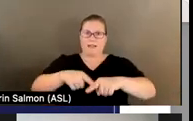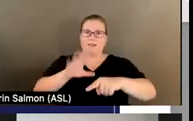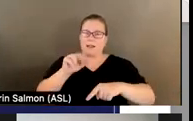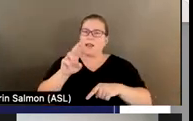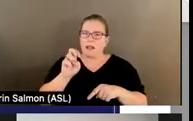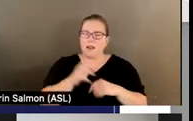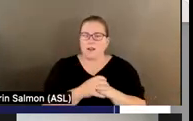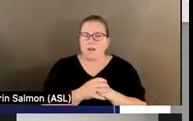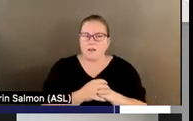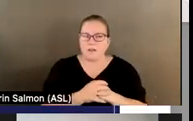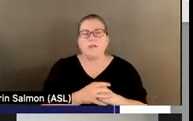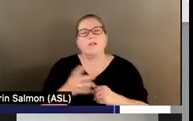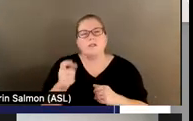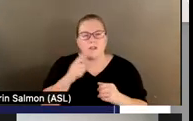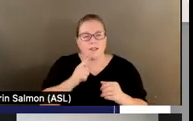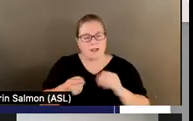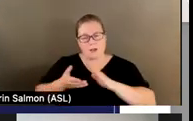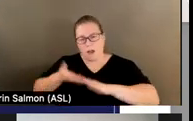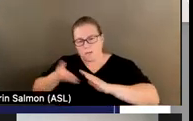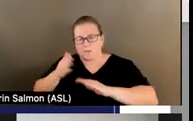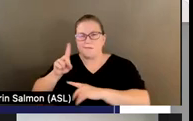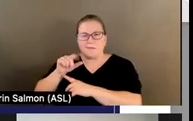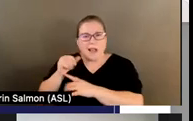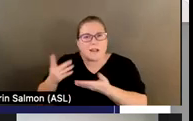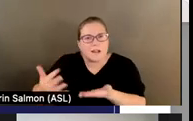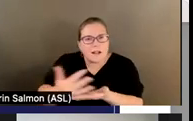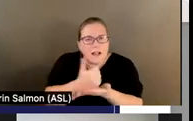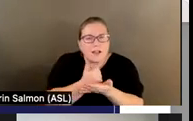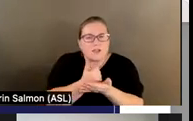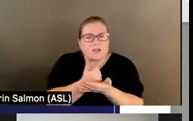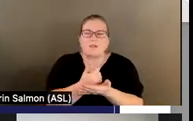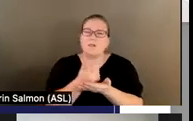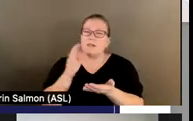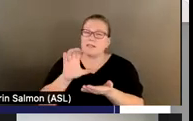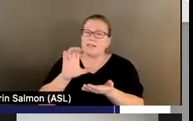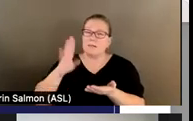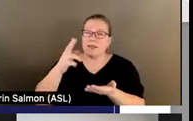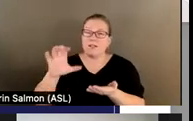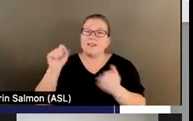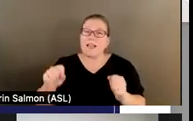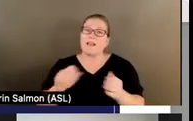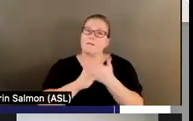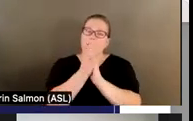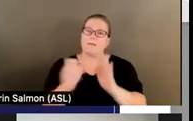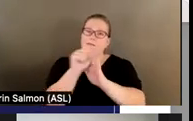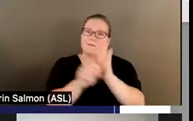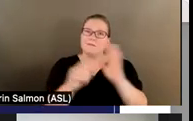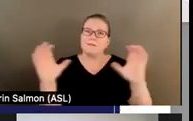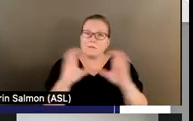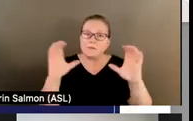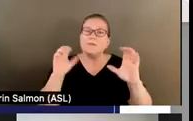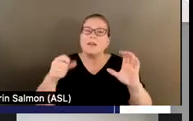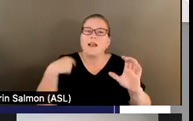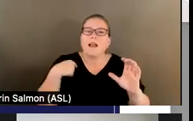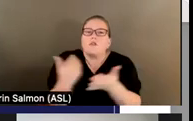enhanced operations and data collection, CCBHCs can be certified by the state and become eligible to receive a new payment rate